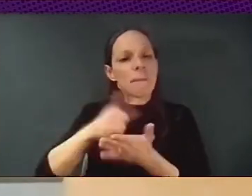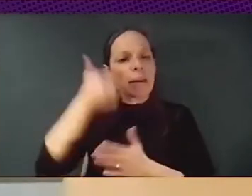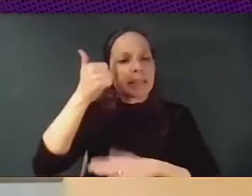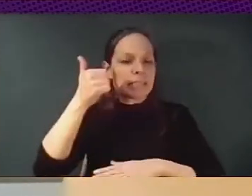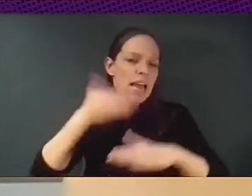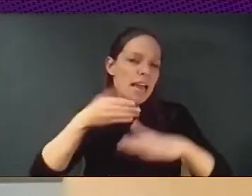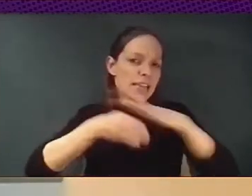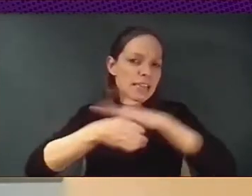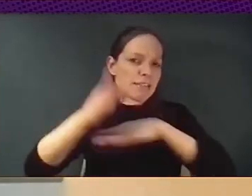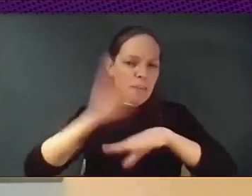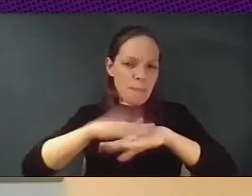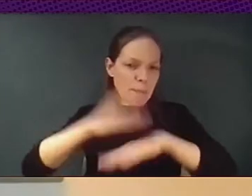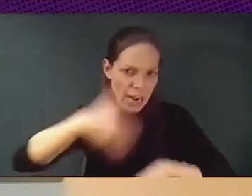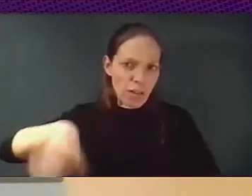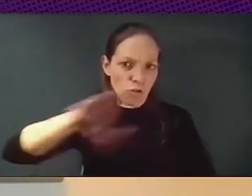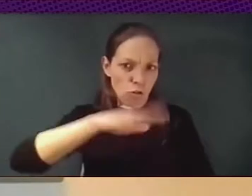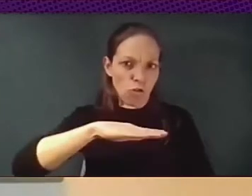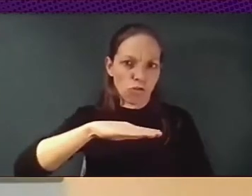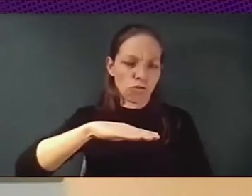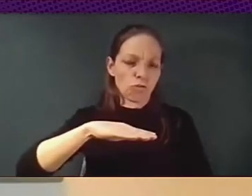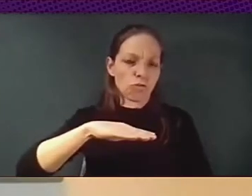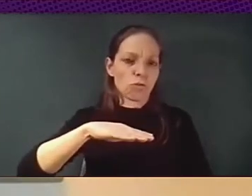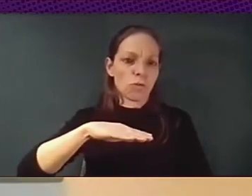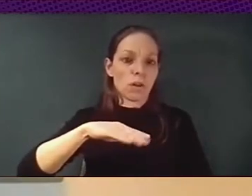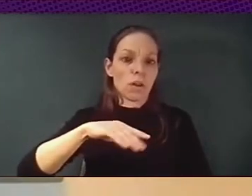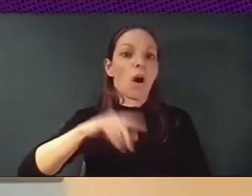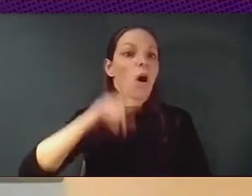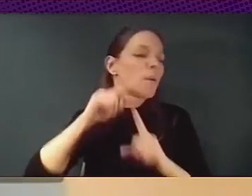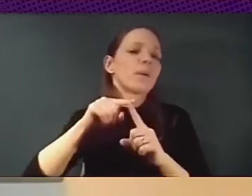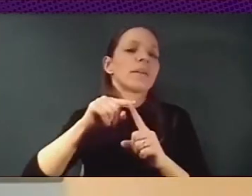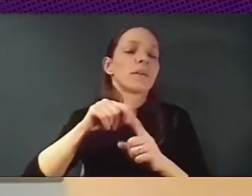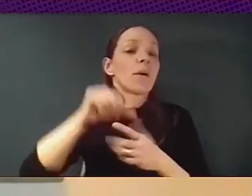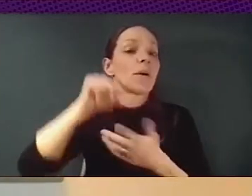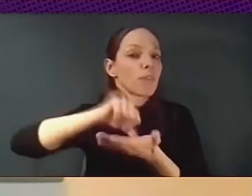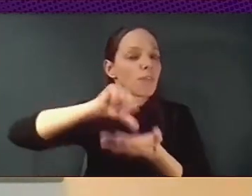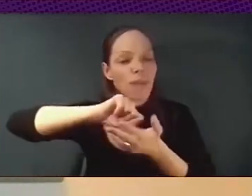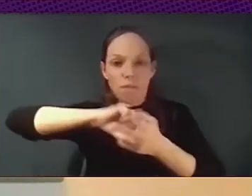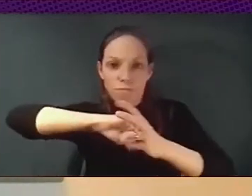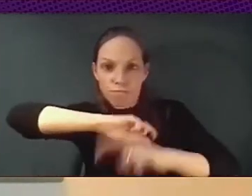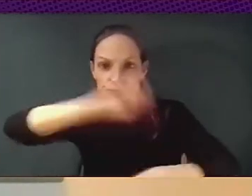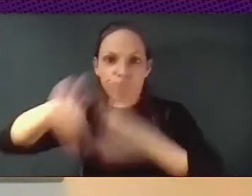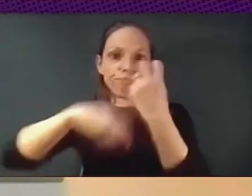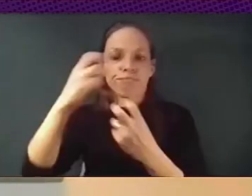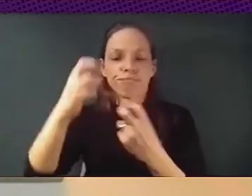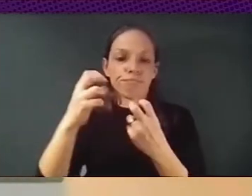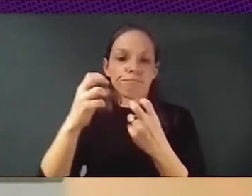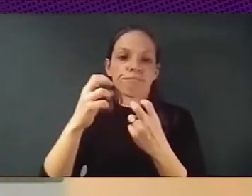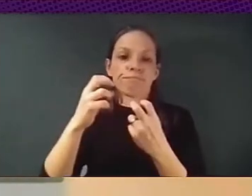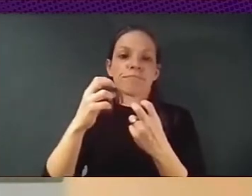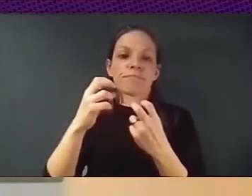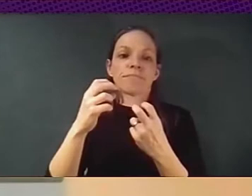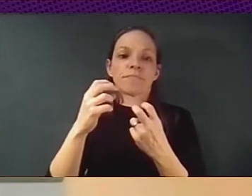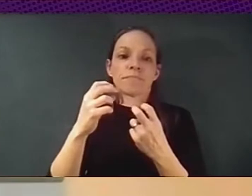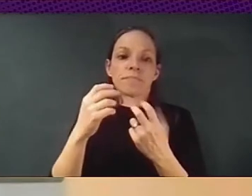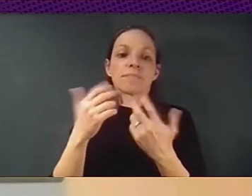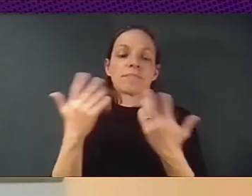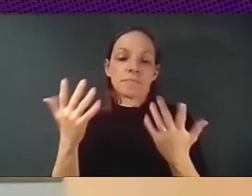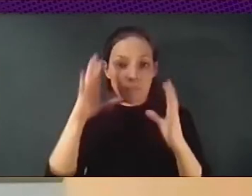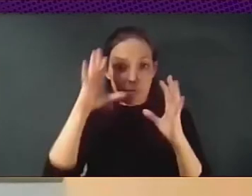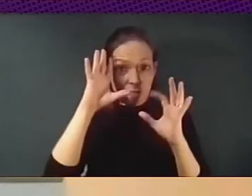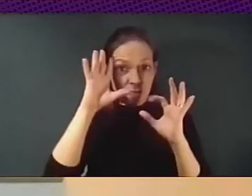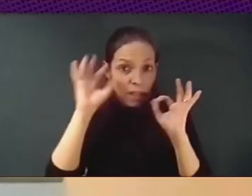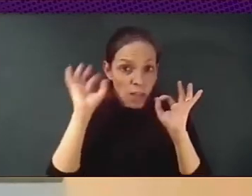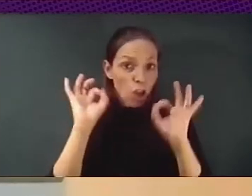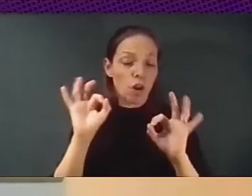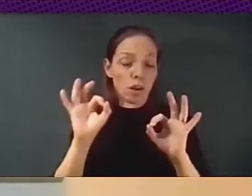the city by, by having this kind of approach. And of course, then we created the decode